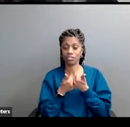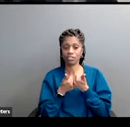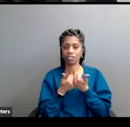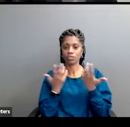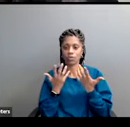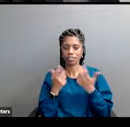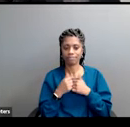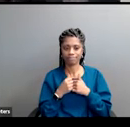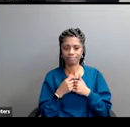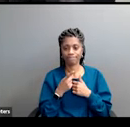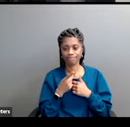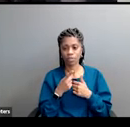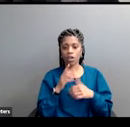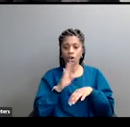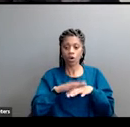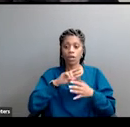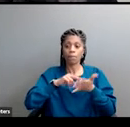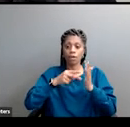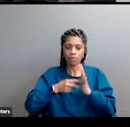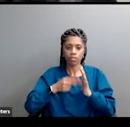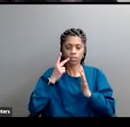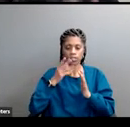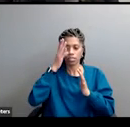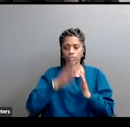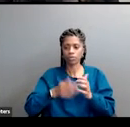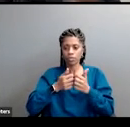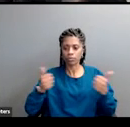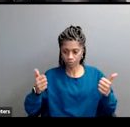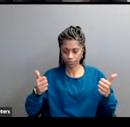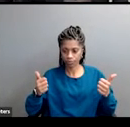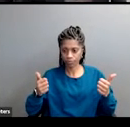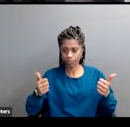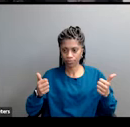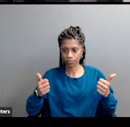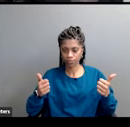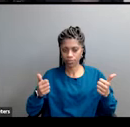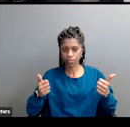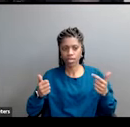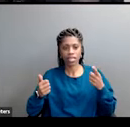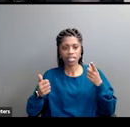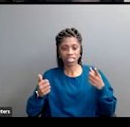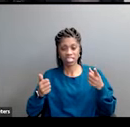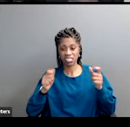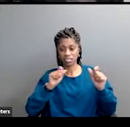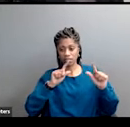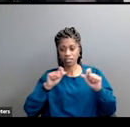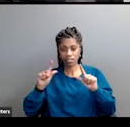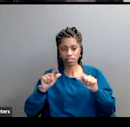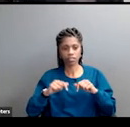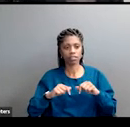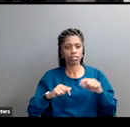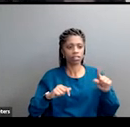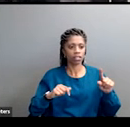we're being demonized i've got these slides up here a couple of things i want to say walmart